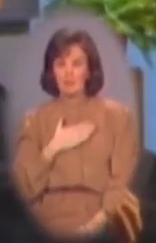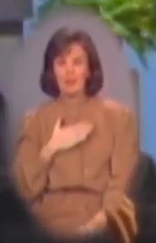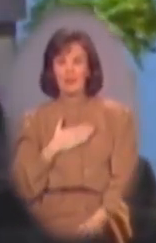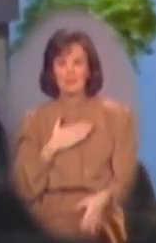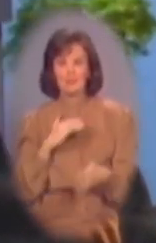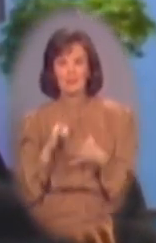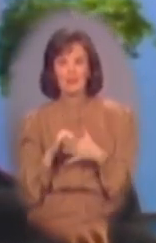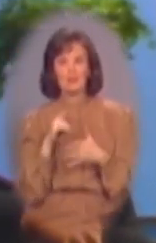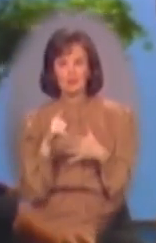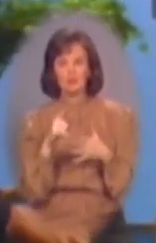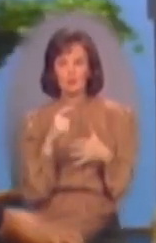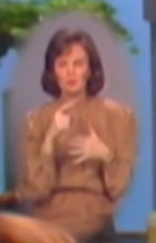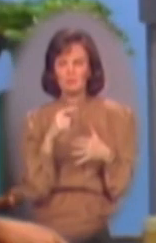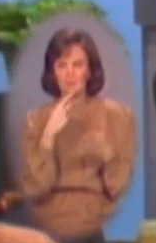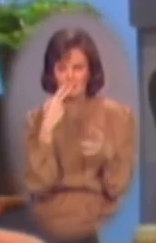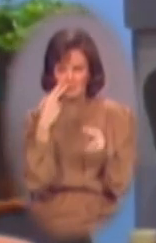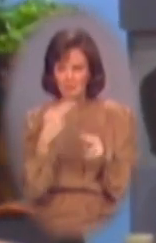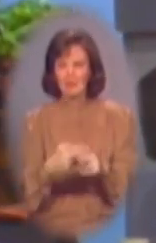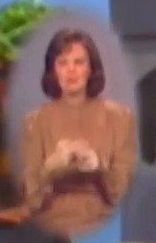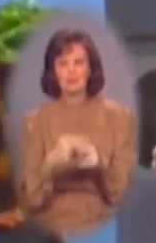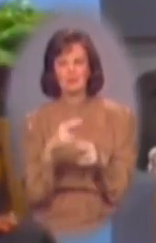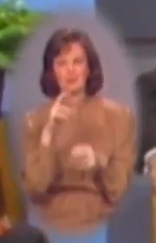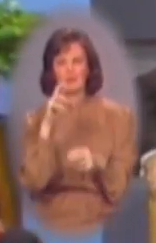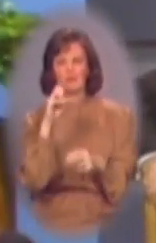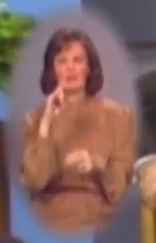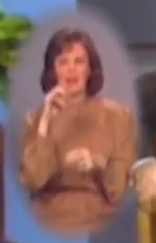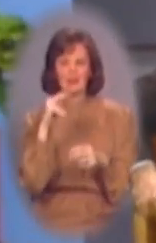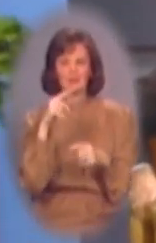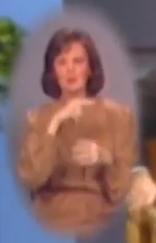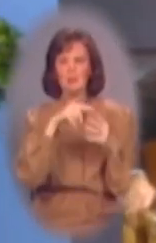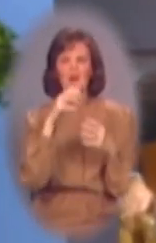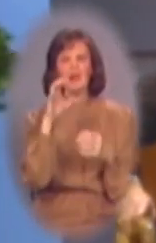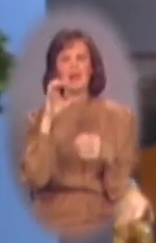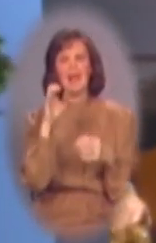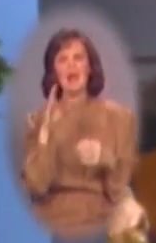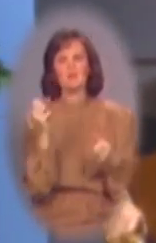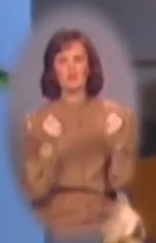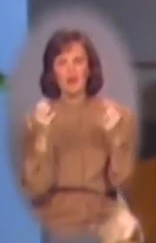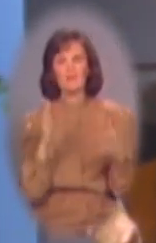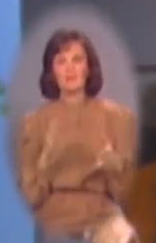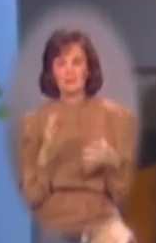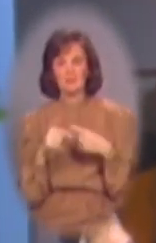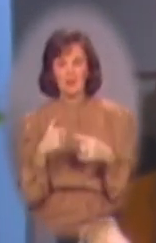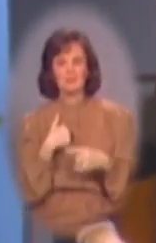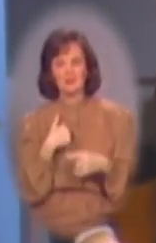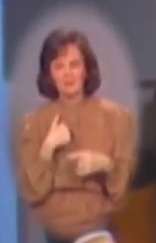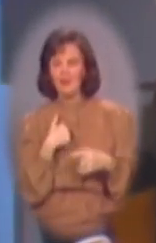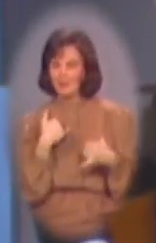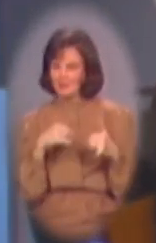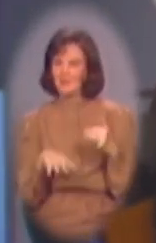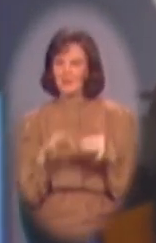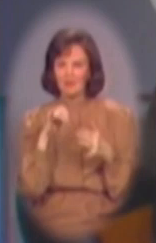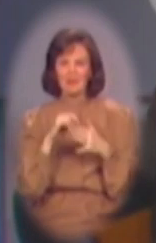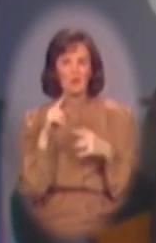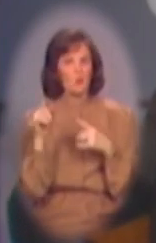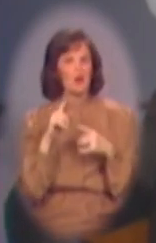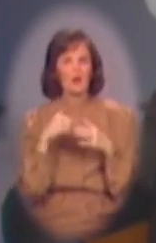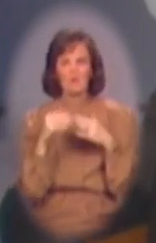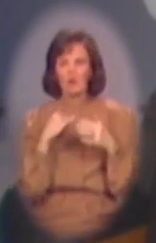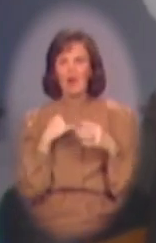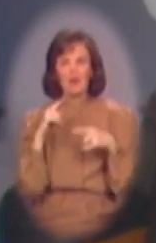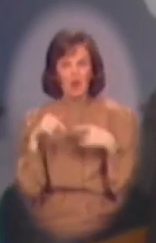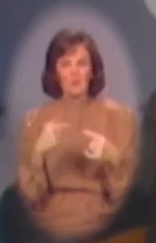you, you made comment on the reaction among cab drivers and others. And I still find it wherever I go.